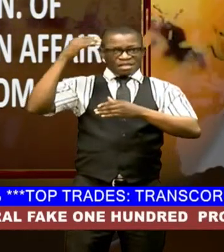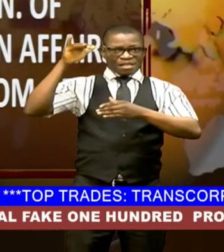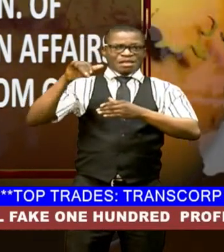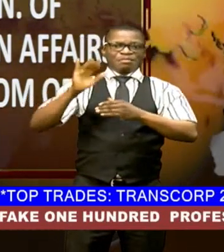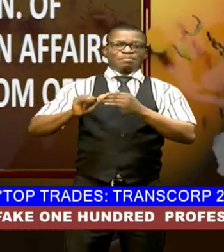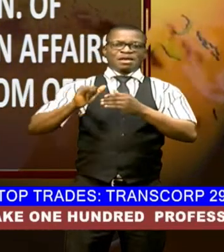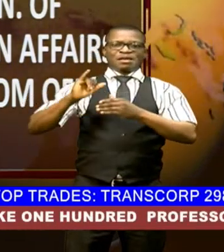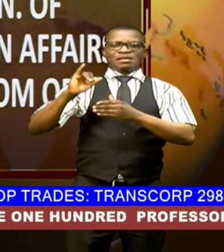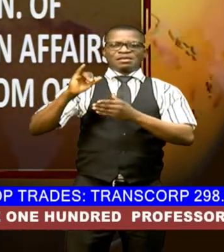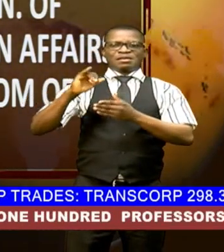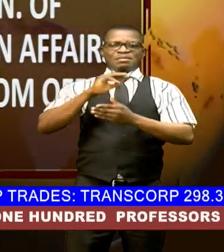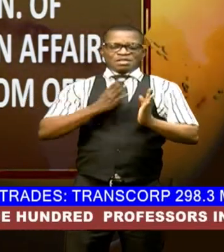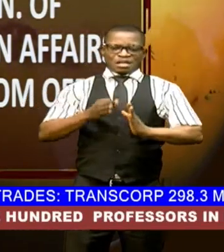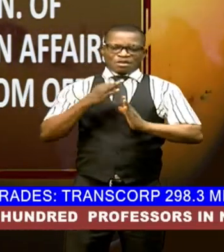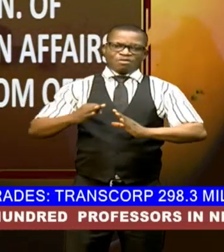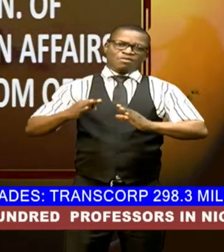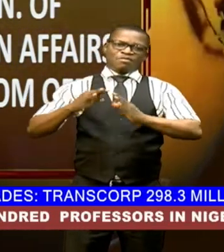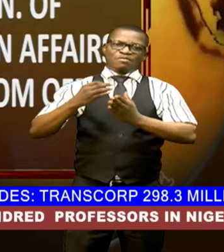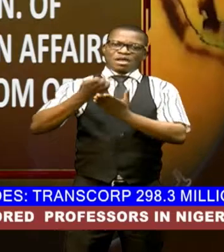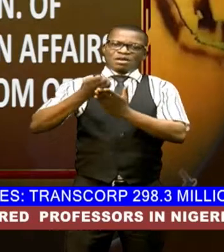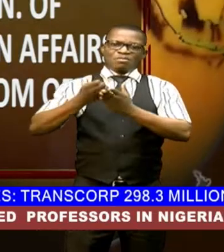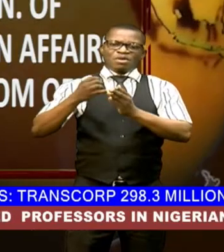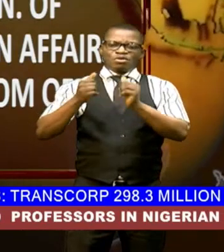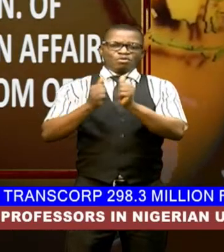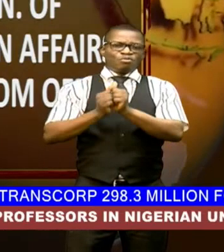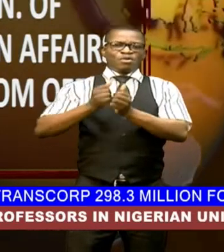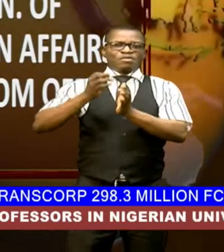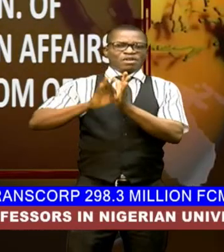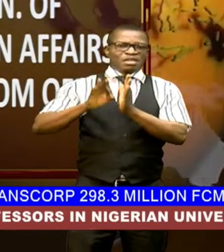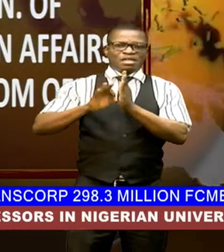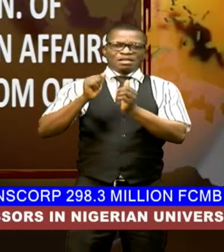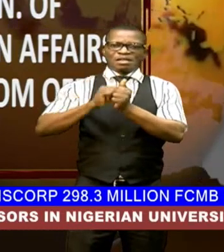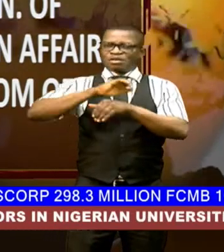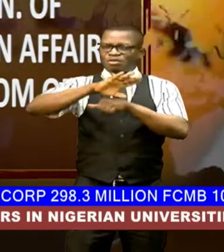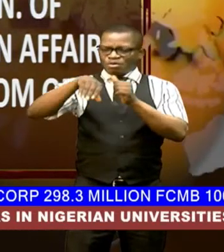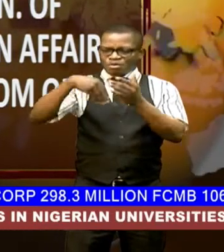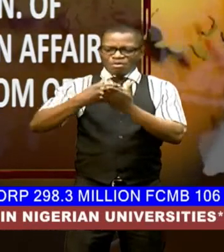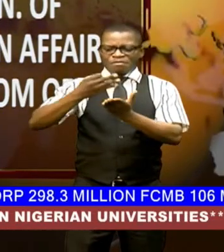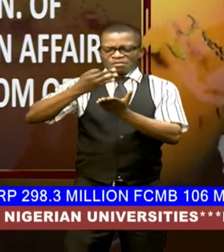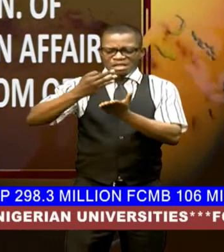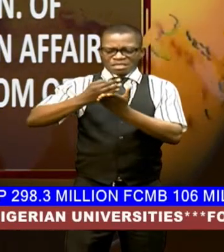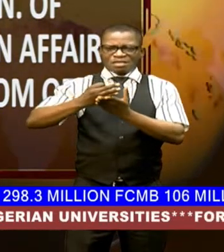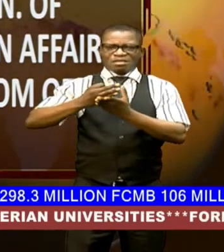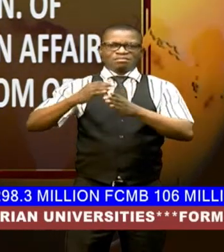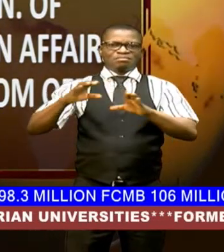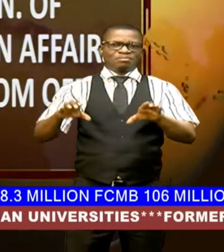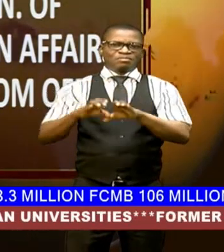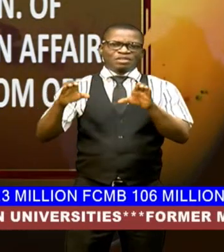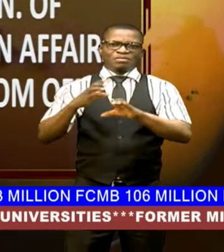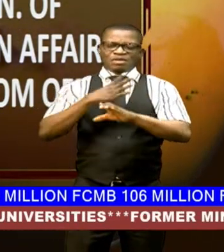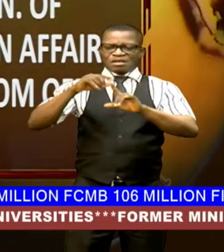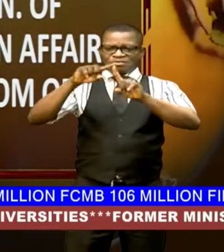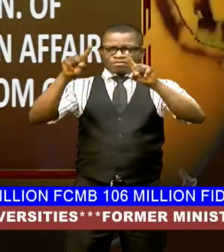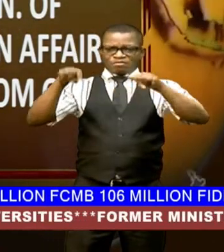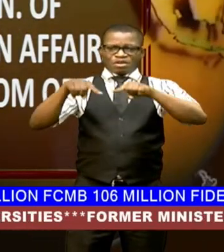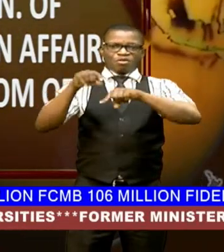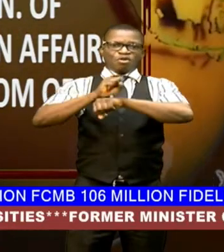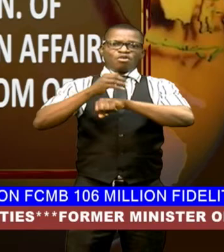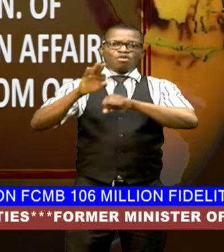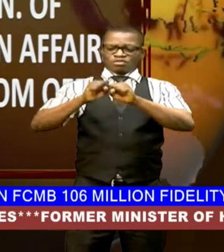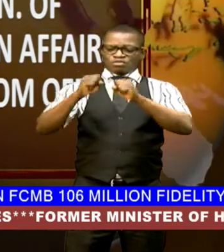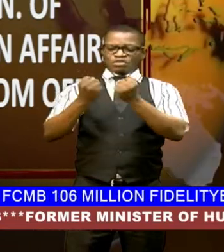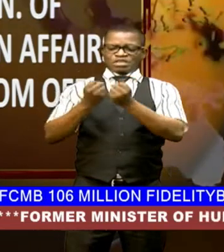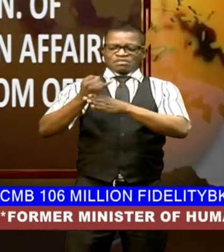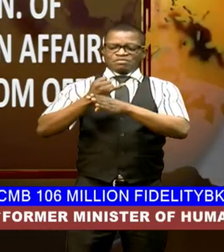among other functions conduct a comprehensive diagnostic on the financial architecture and framework of the social financial investment